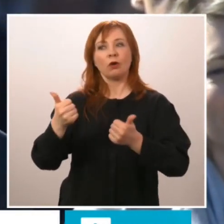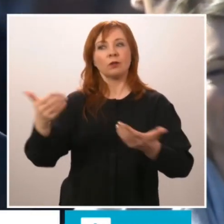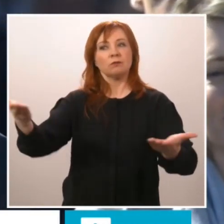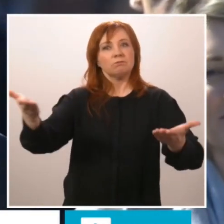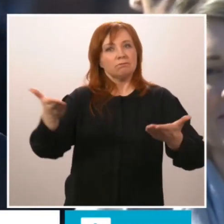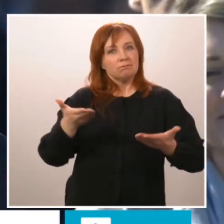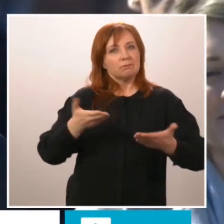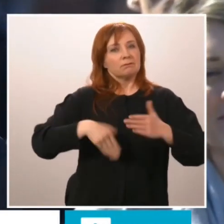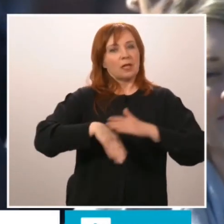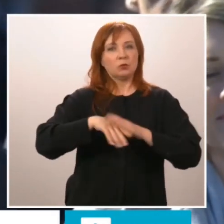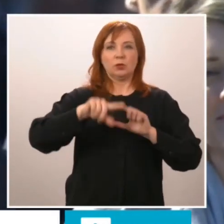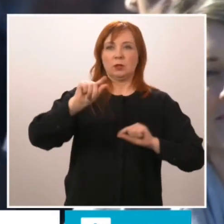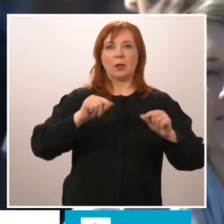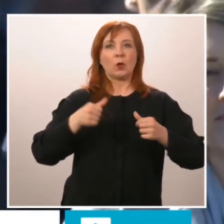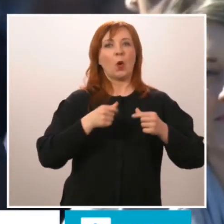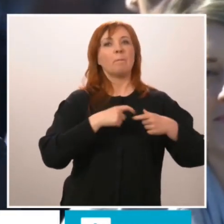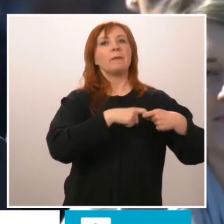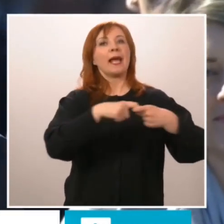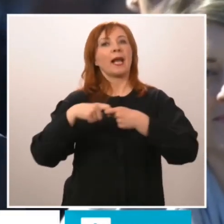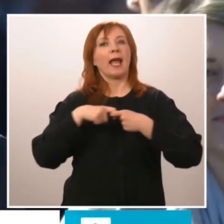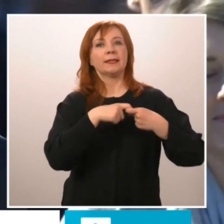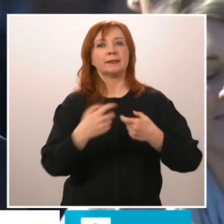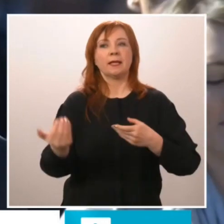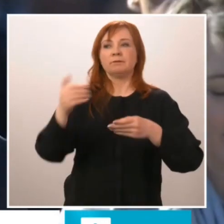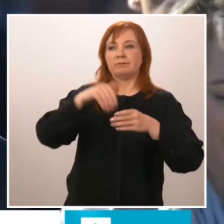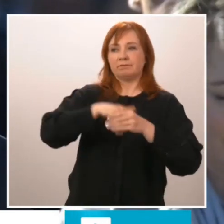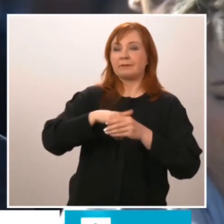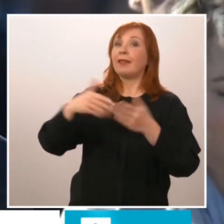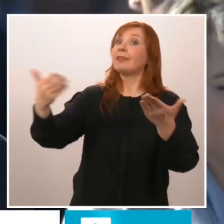NATO family. Welcome to the Alliance.